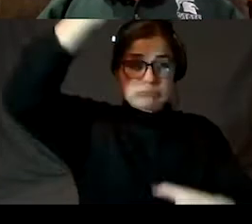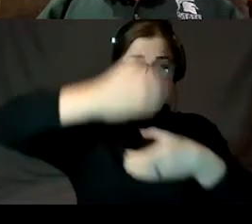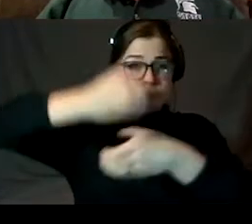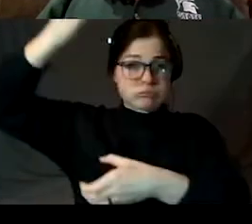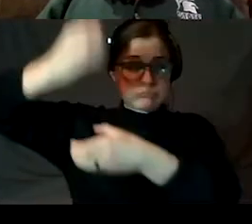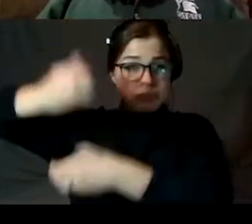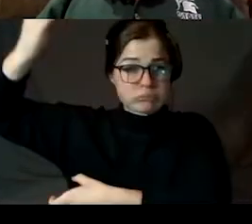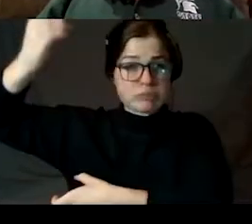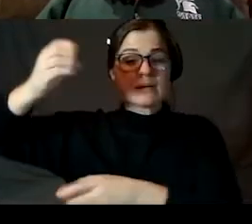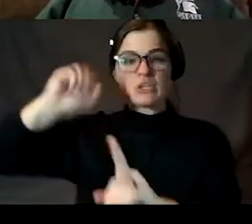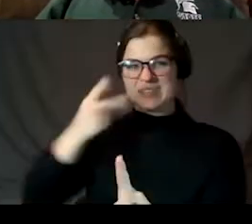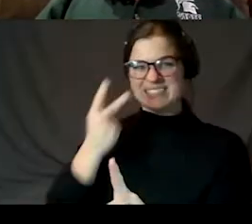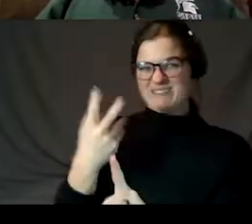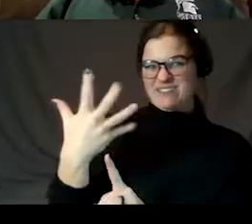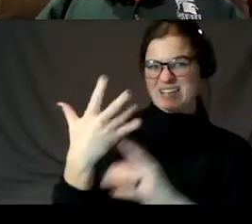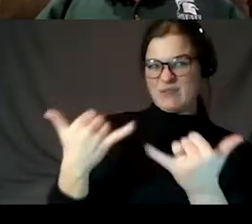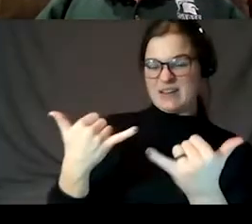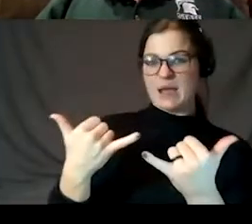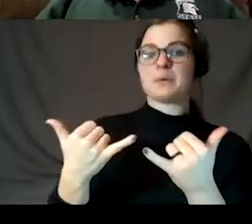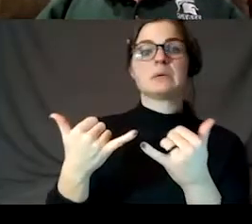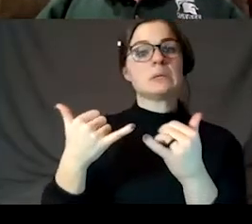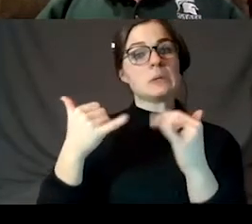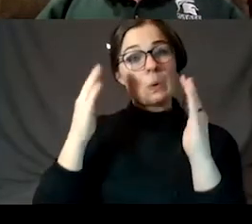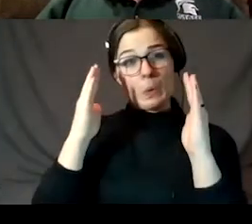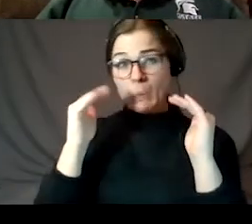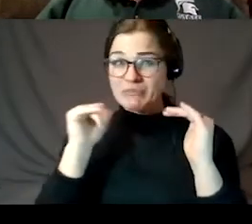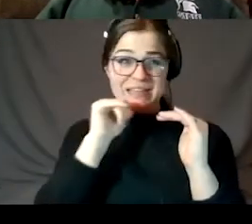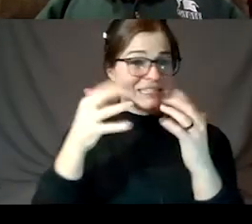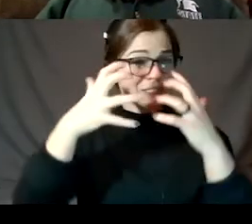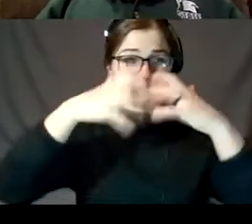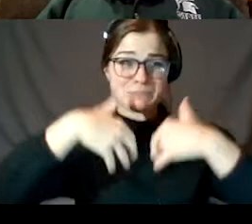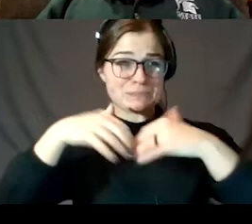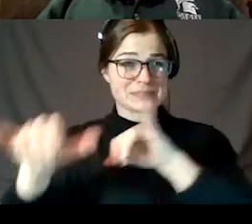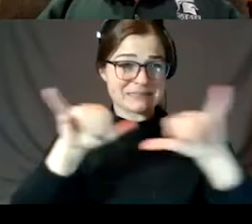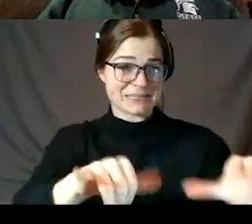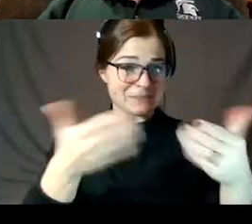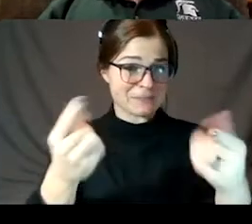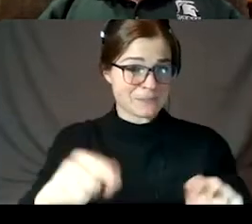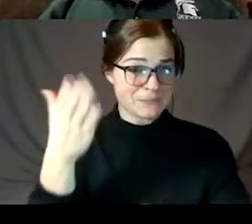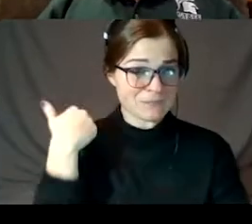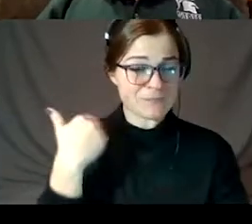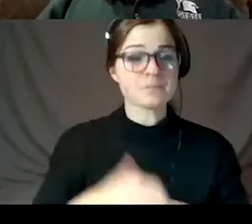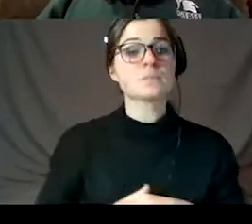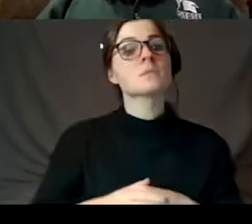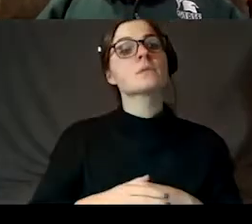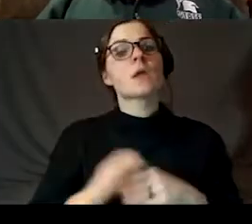And the instruments are lighter too, so we're hoping it doesn't crash like the Arecibo scope did. It operates a little differently.